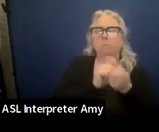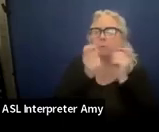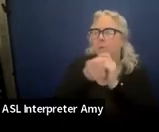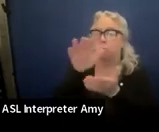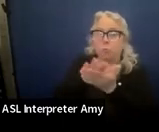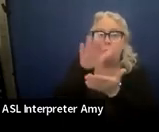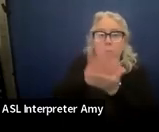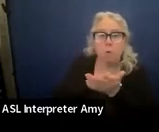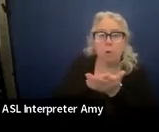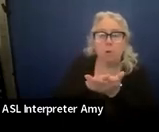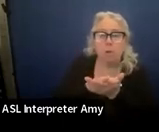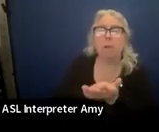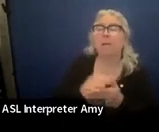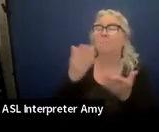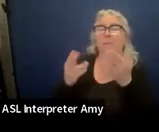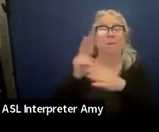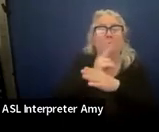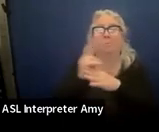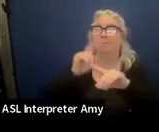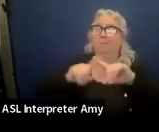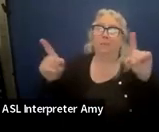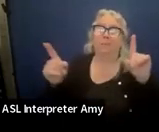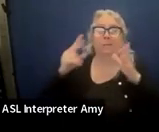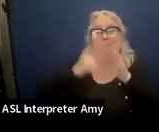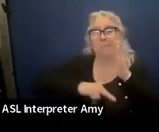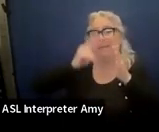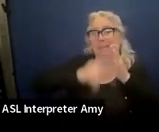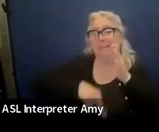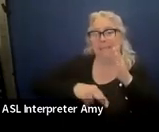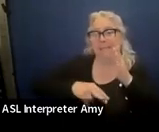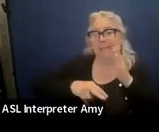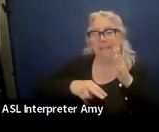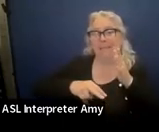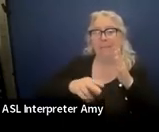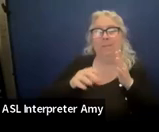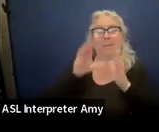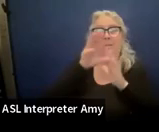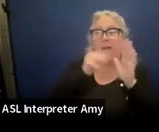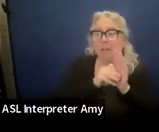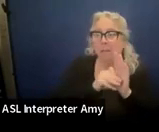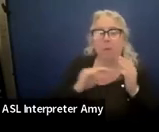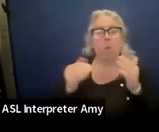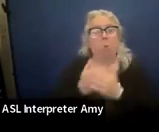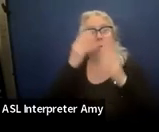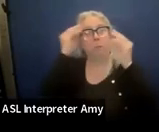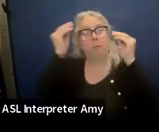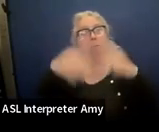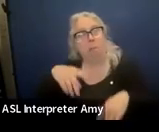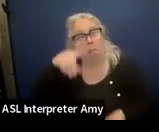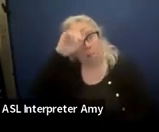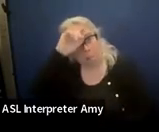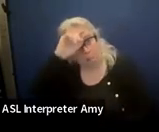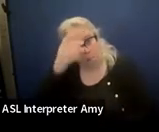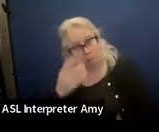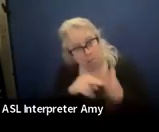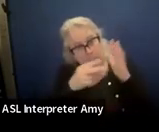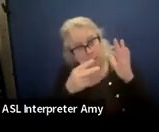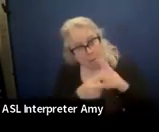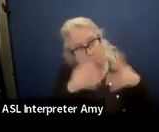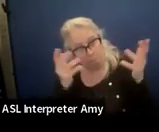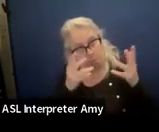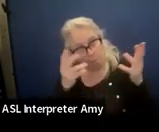districts and they use a different reading curriculum, the new teacher won't know what that means. The parents might not know what that means.